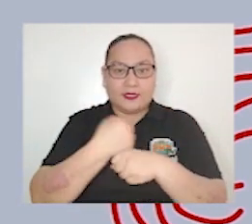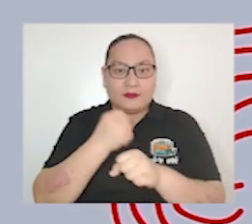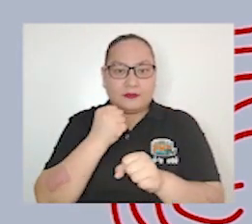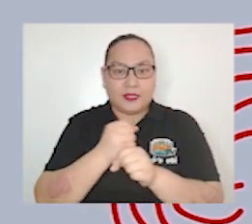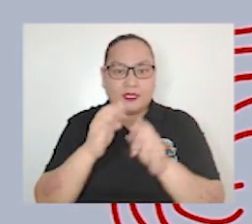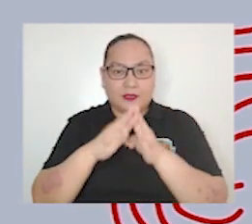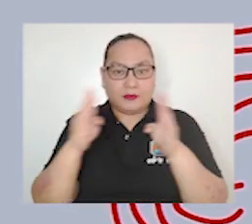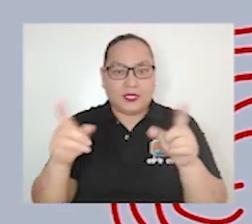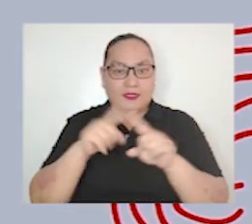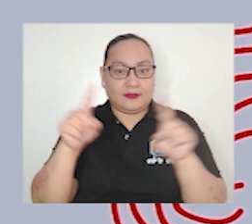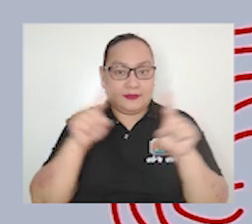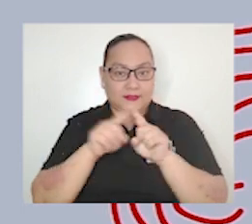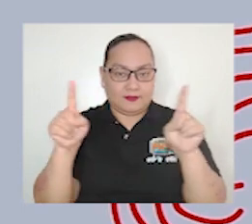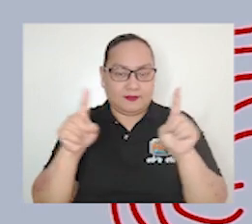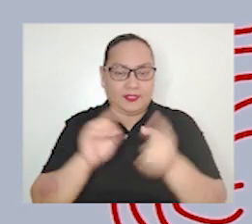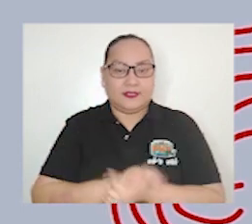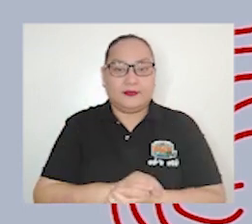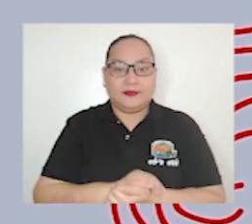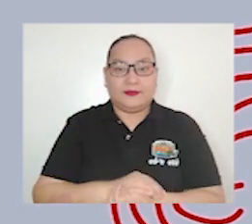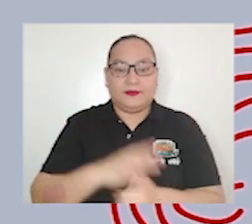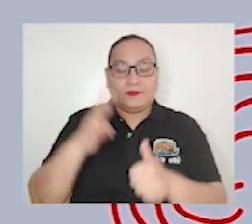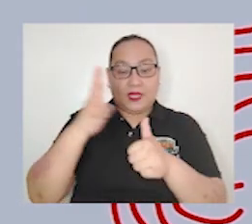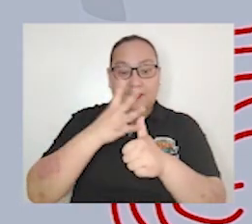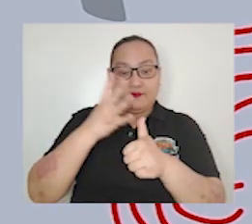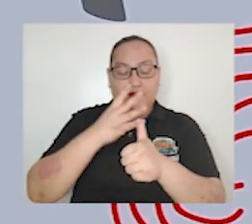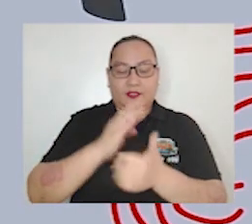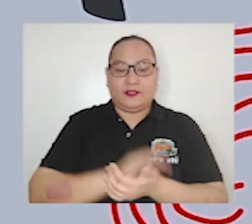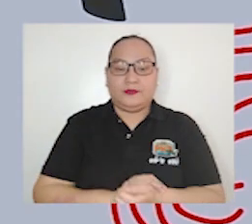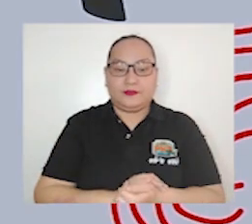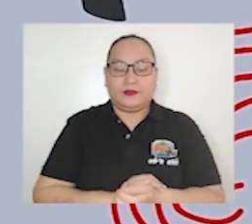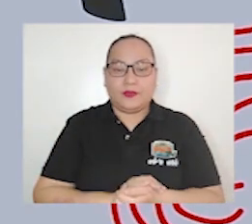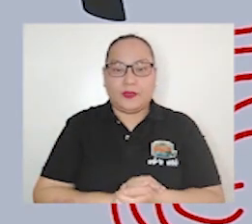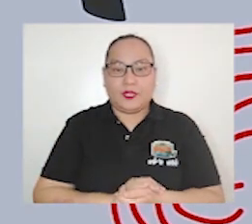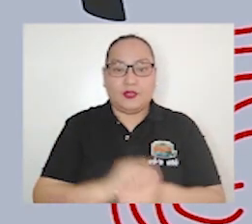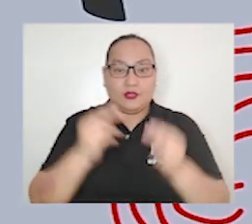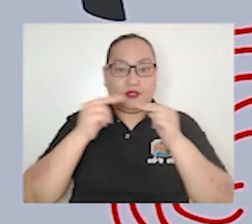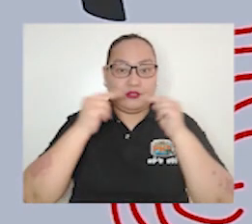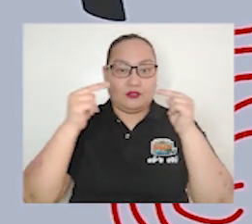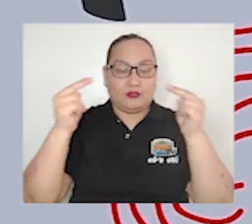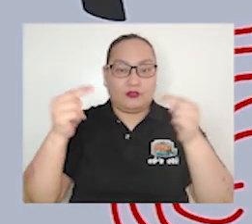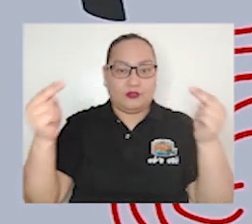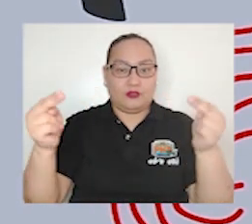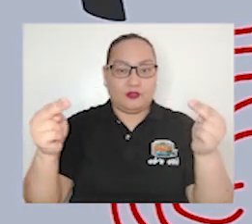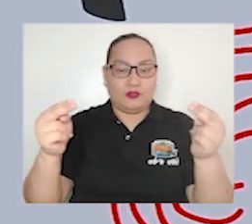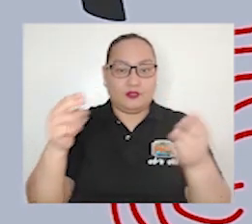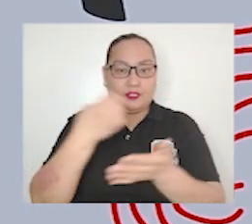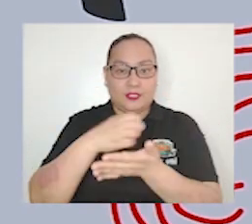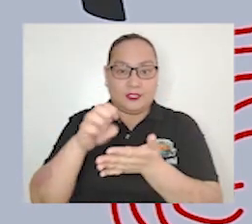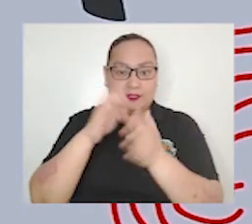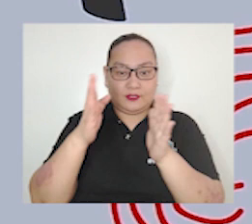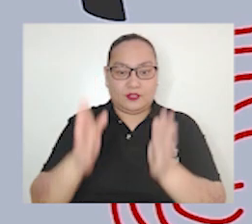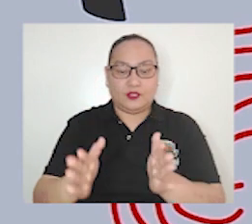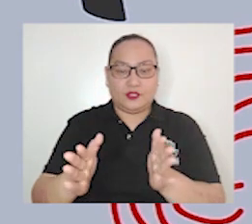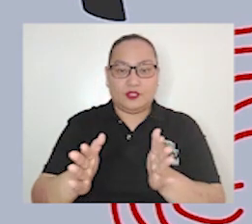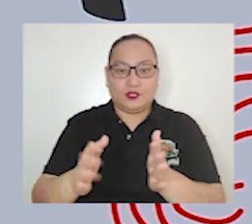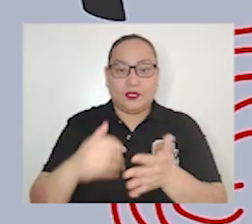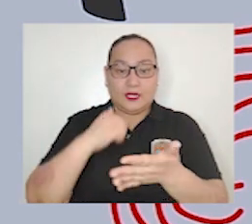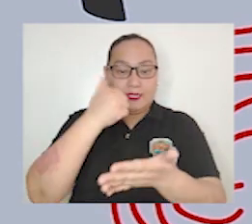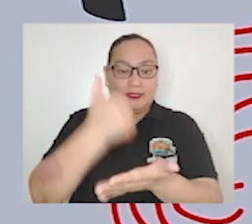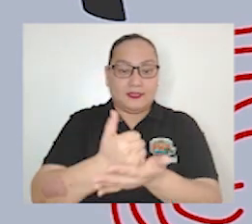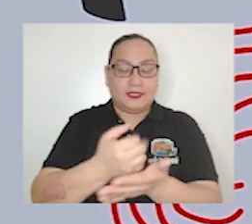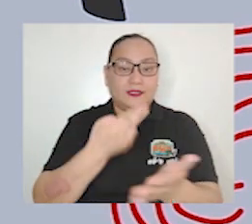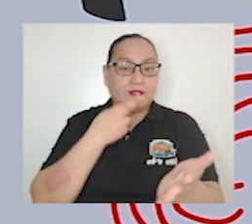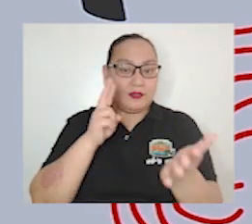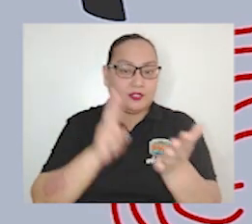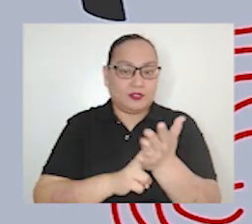big difference Fourth News editor assign reporters to the stories